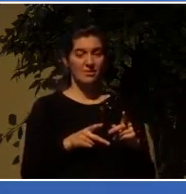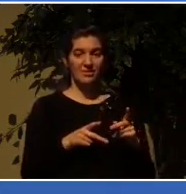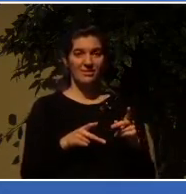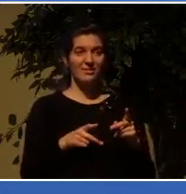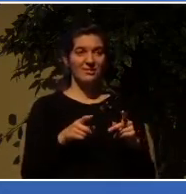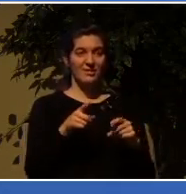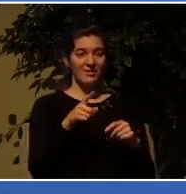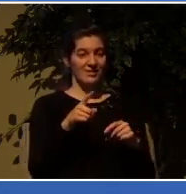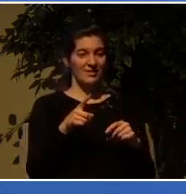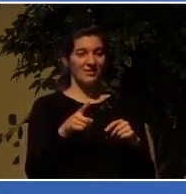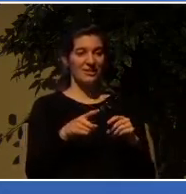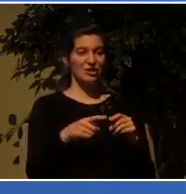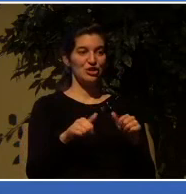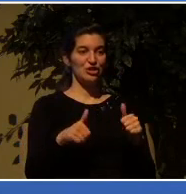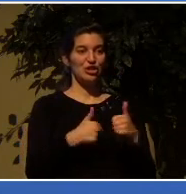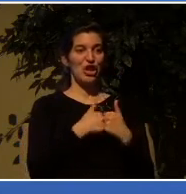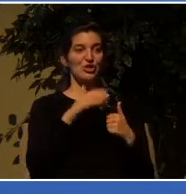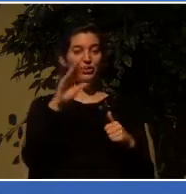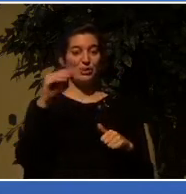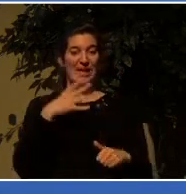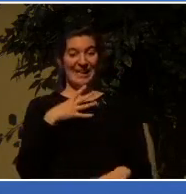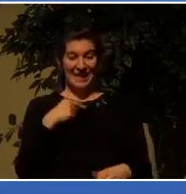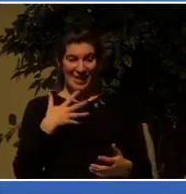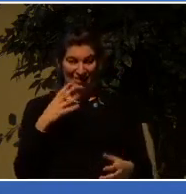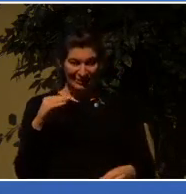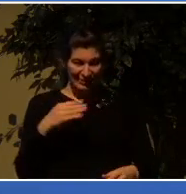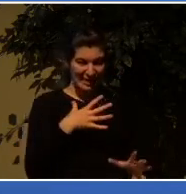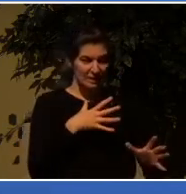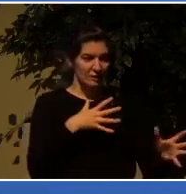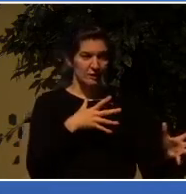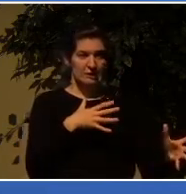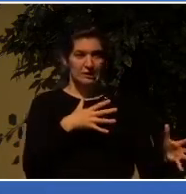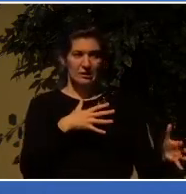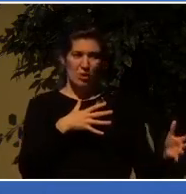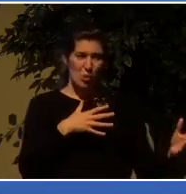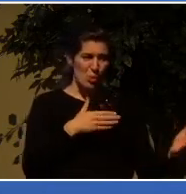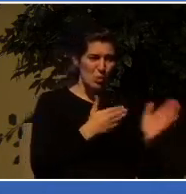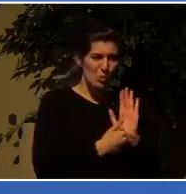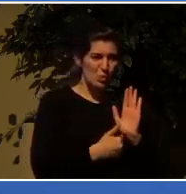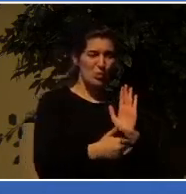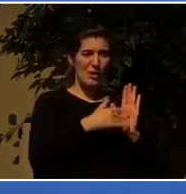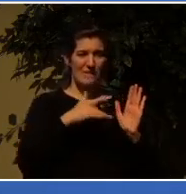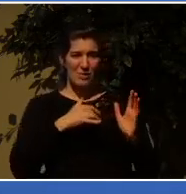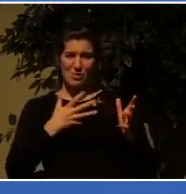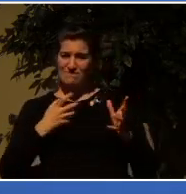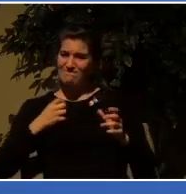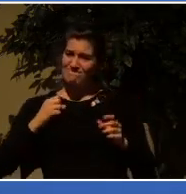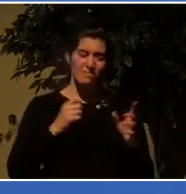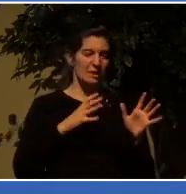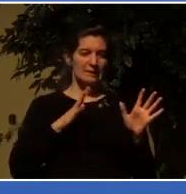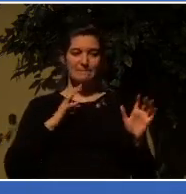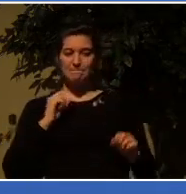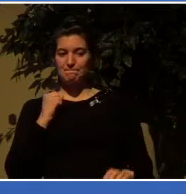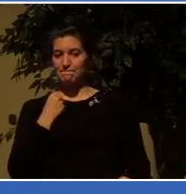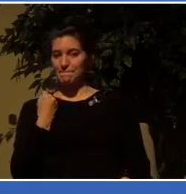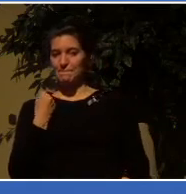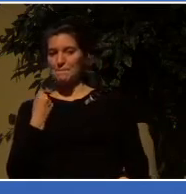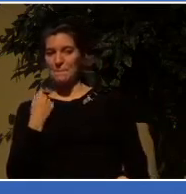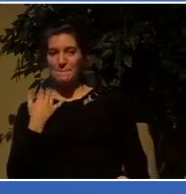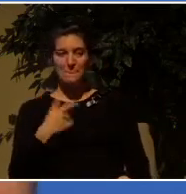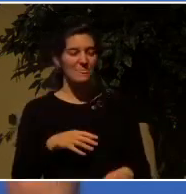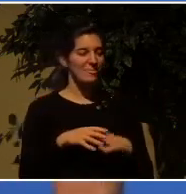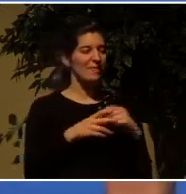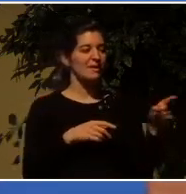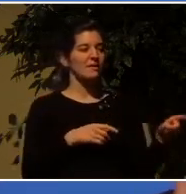misrepresent you, who falsely accuse you, who pick on every flaw that they can find in your life and who will